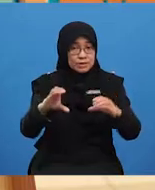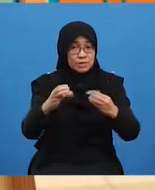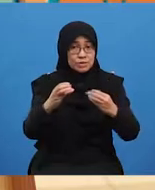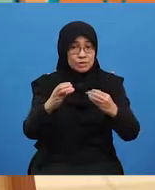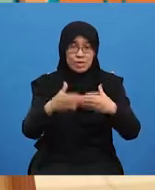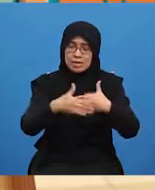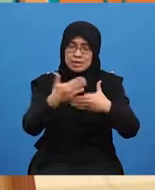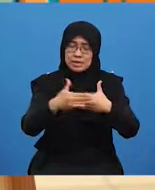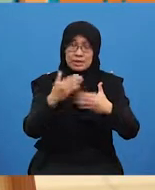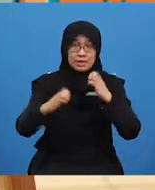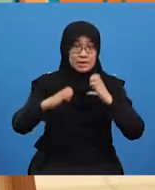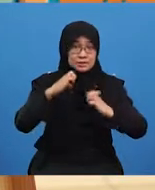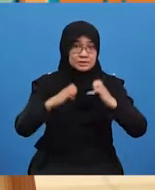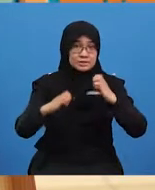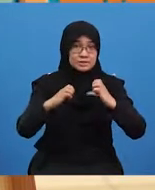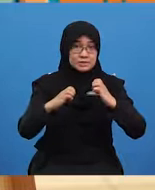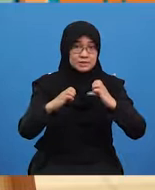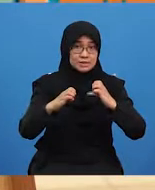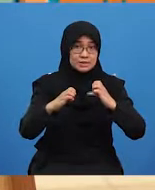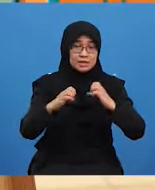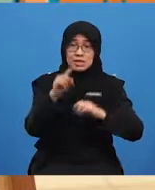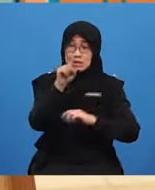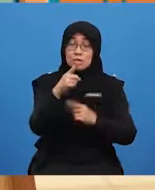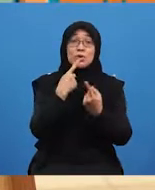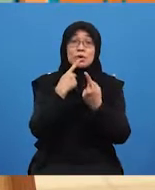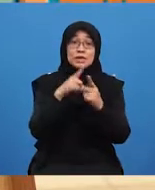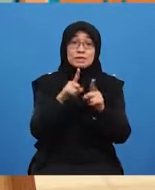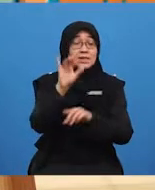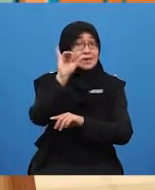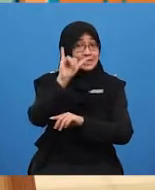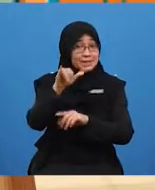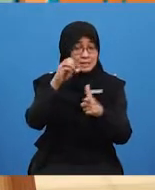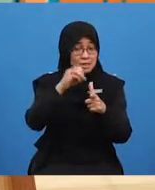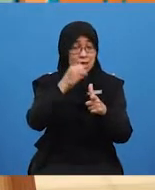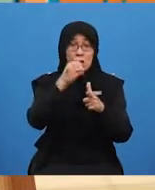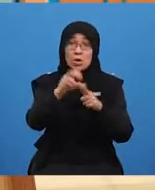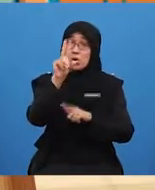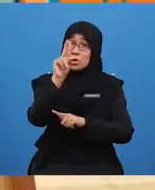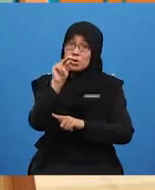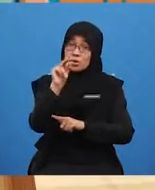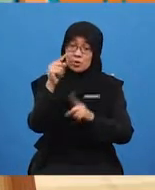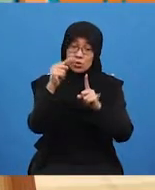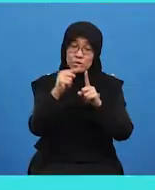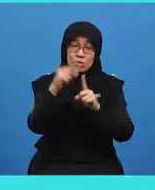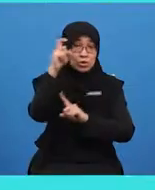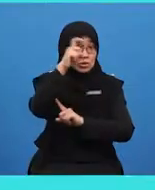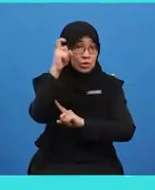All you need to do is to answer yes or no to the questions.